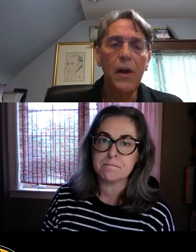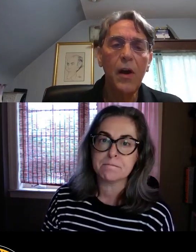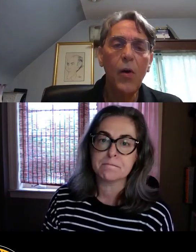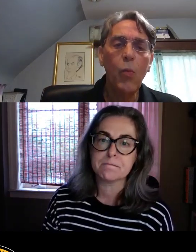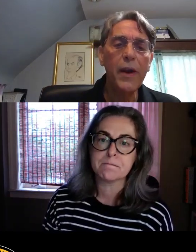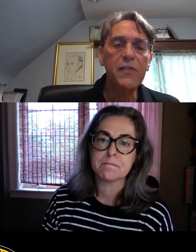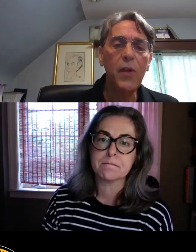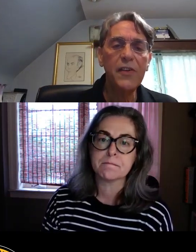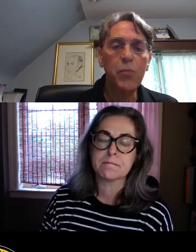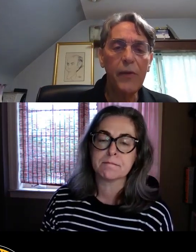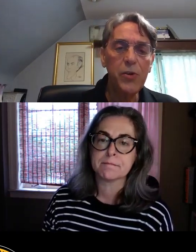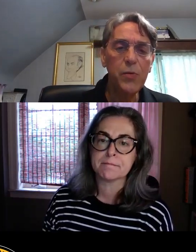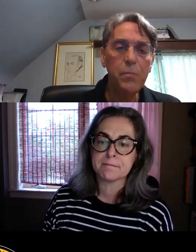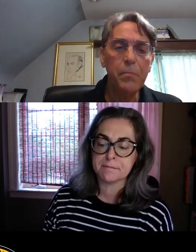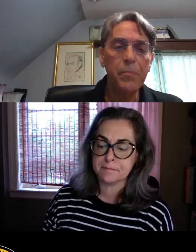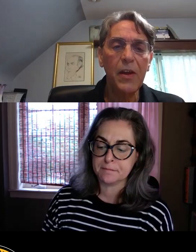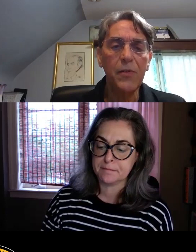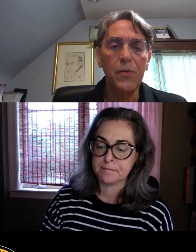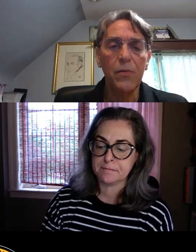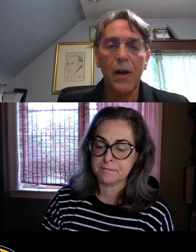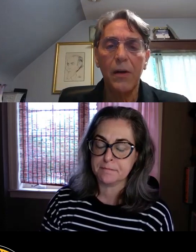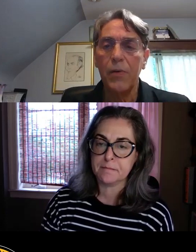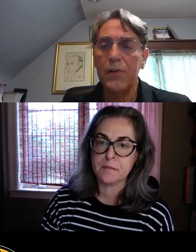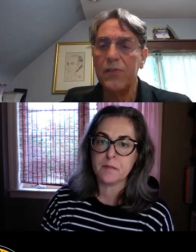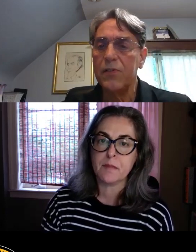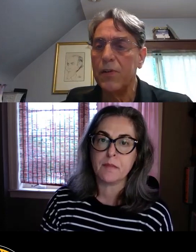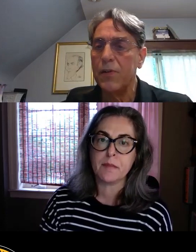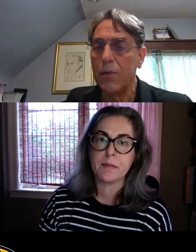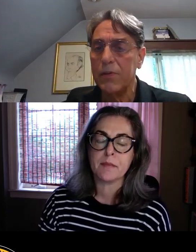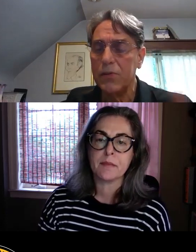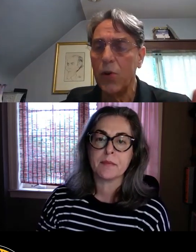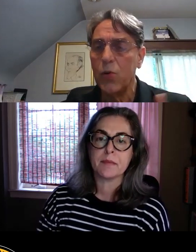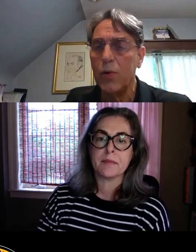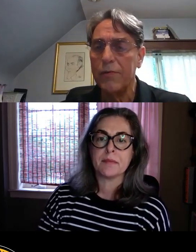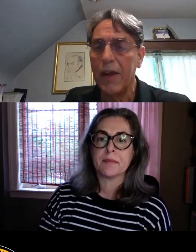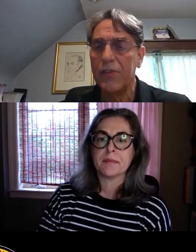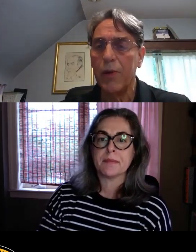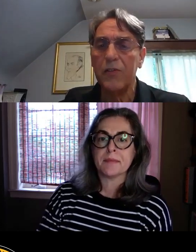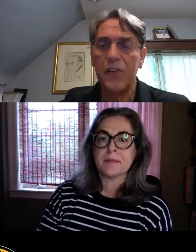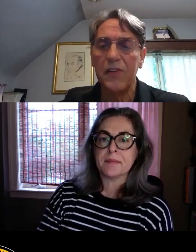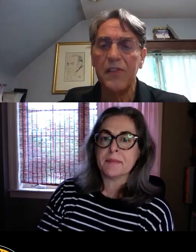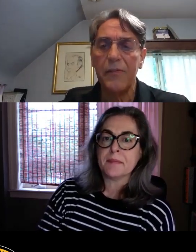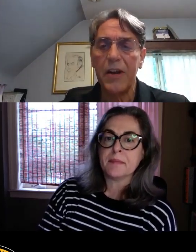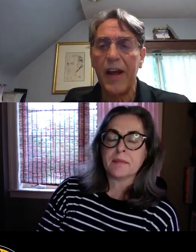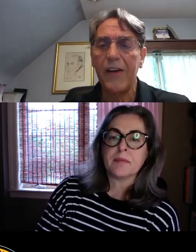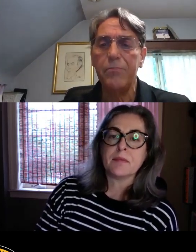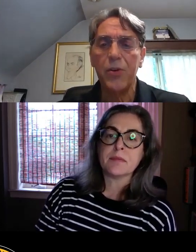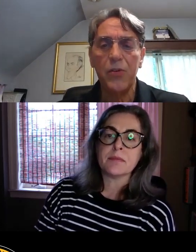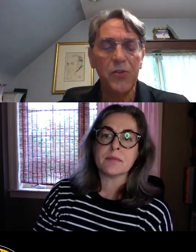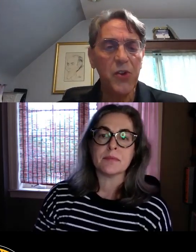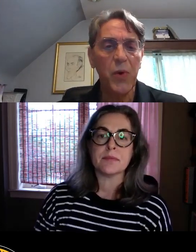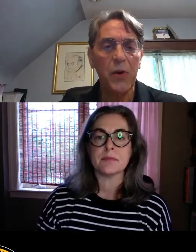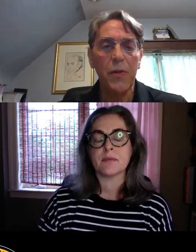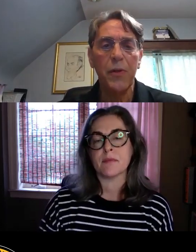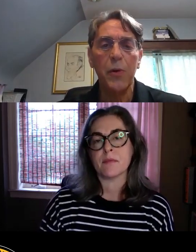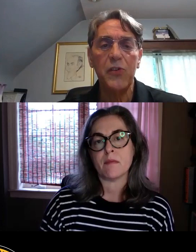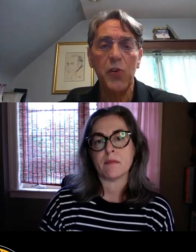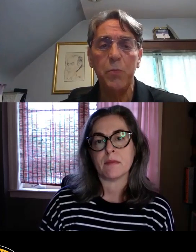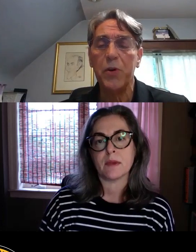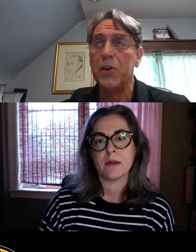here. One is lost revenue, the other, which they're a total of that $367.5 million. There's